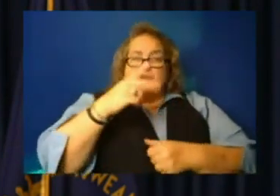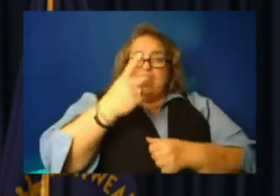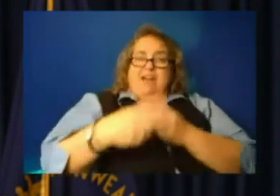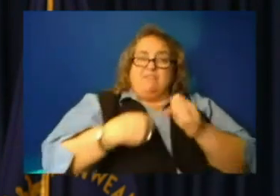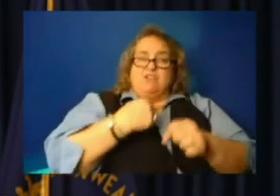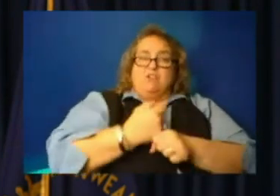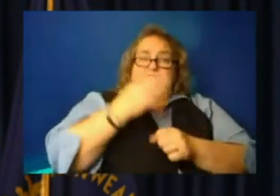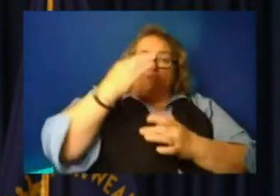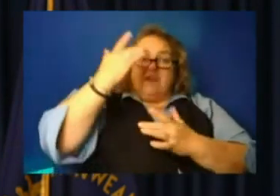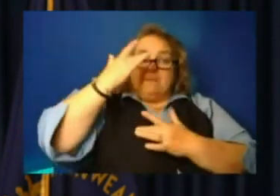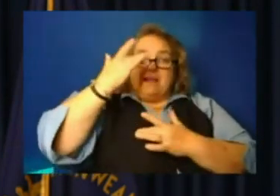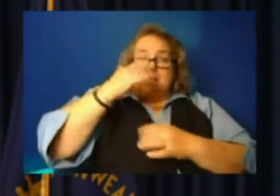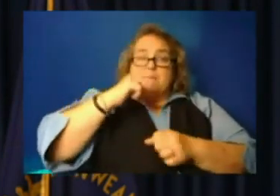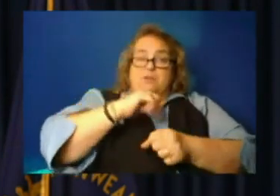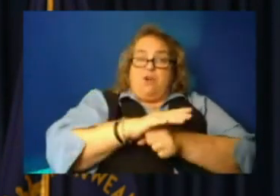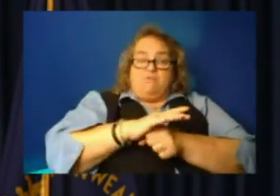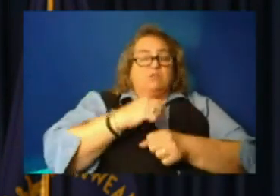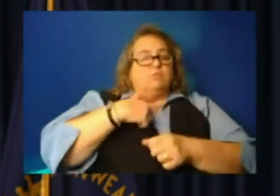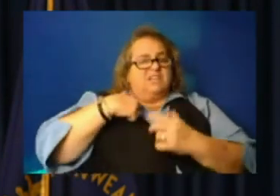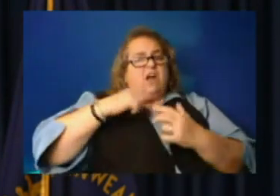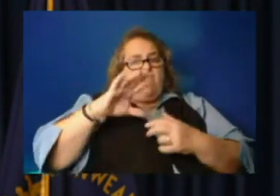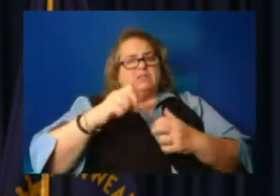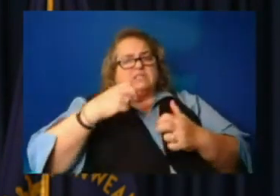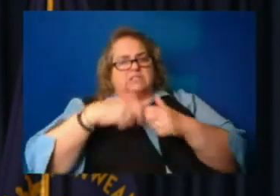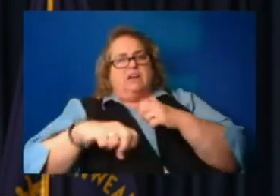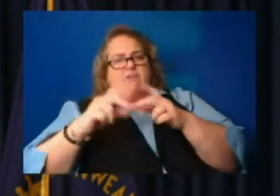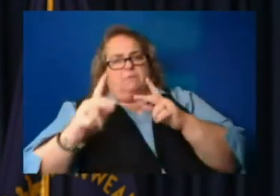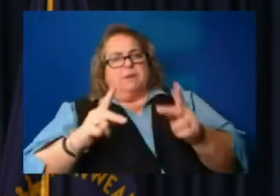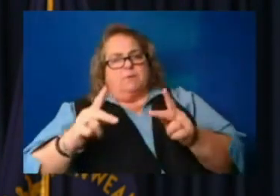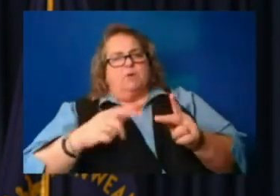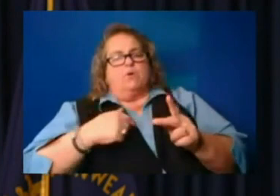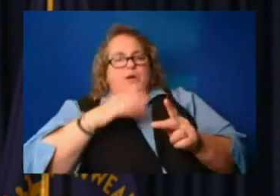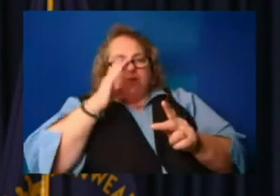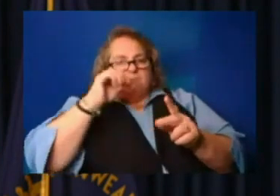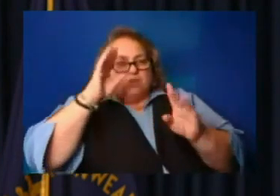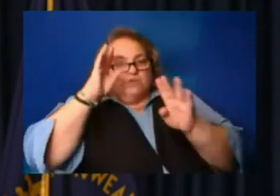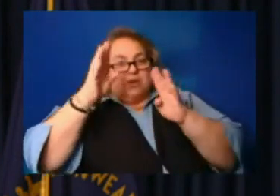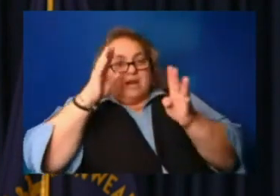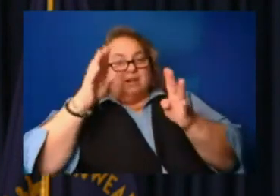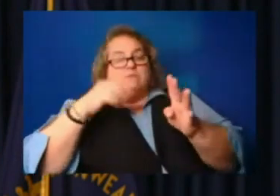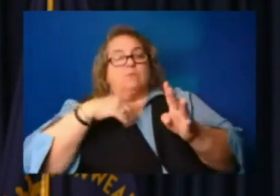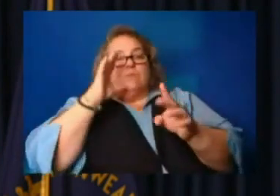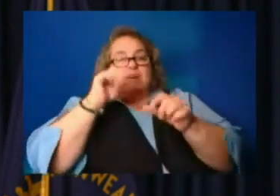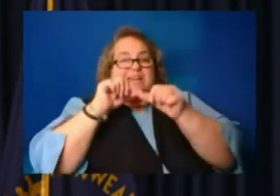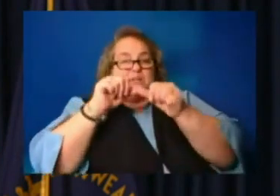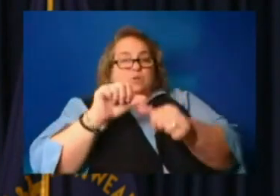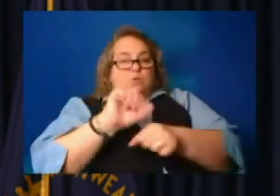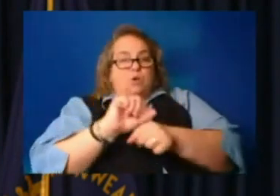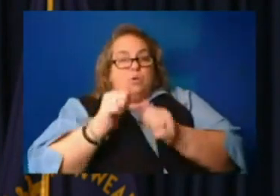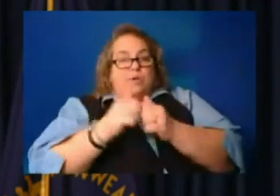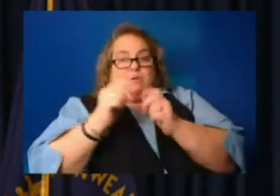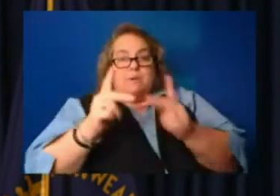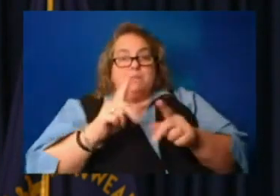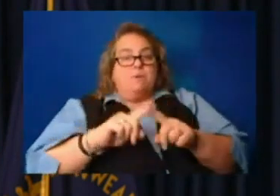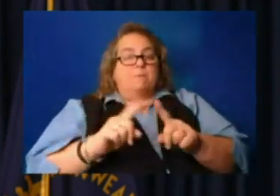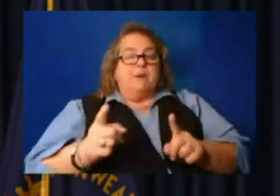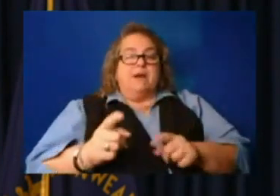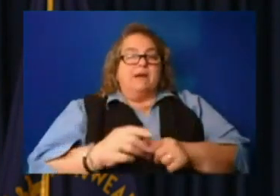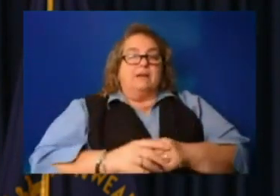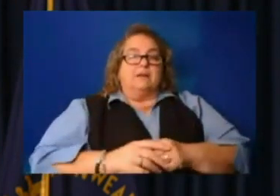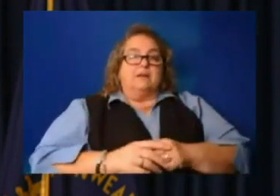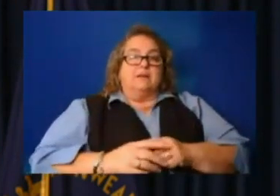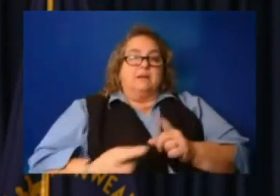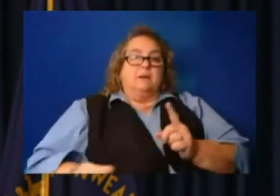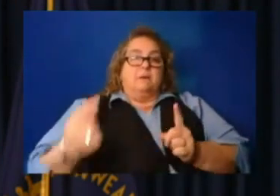being tough. So we are going to be creative. We're going to continue to work with folks. But going back to the question,